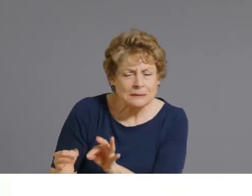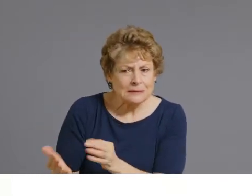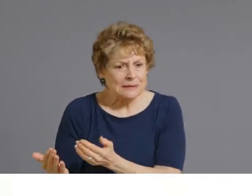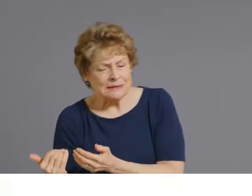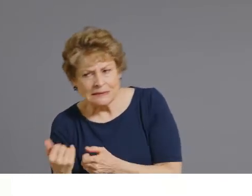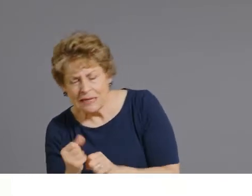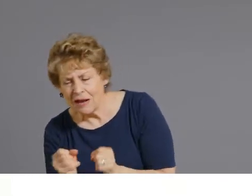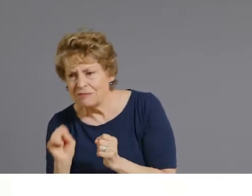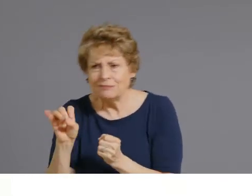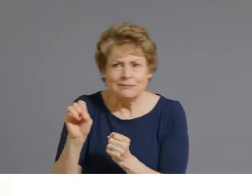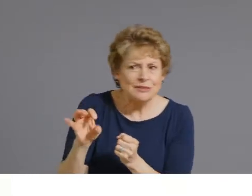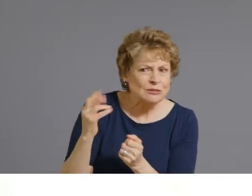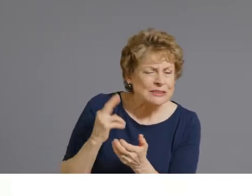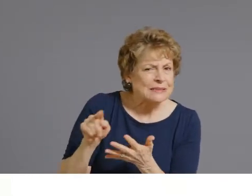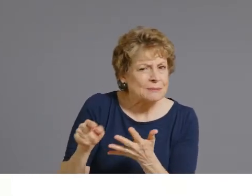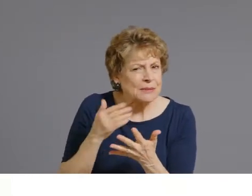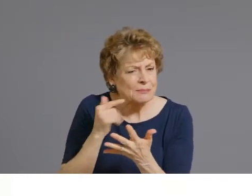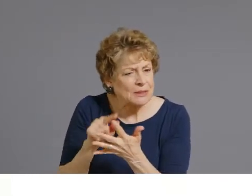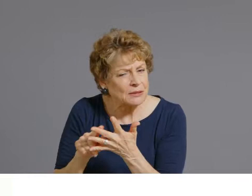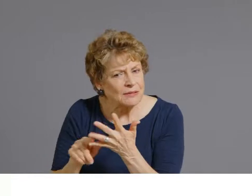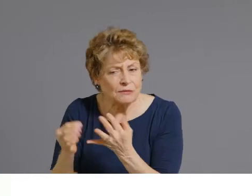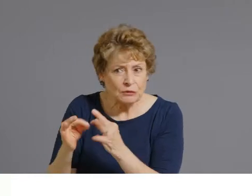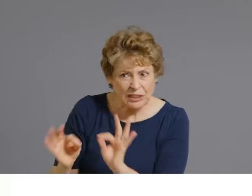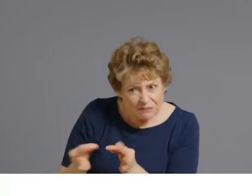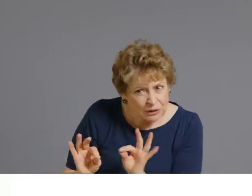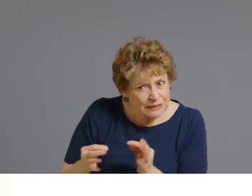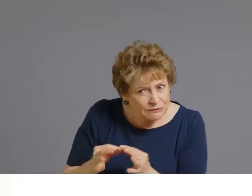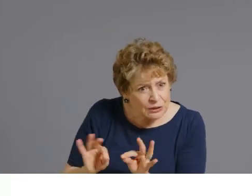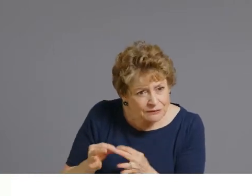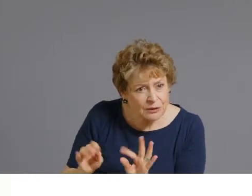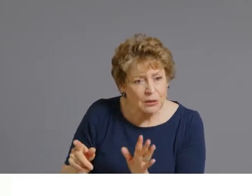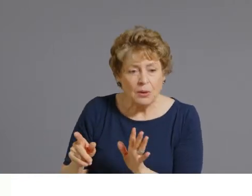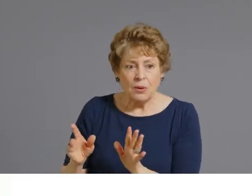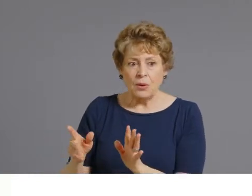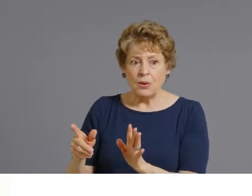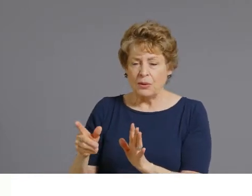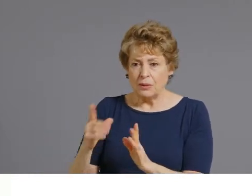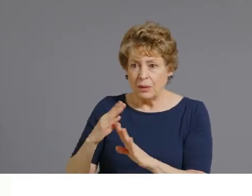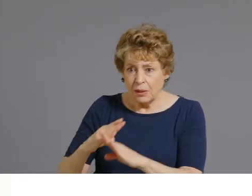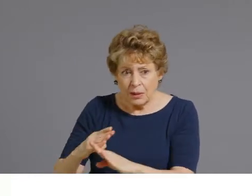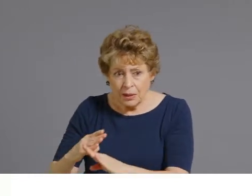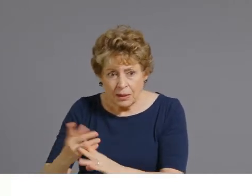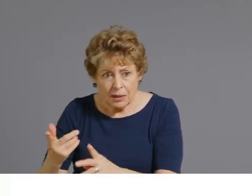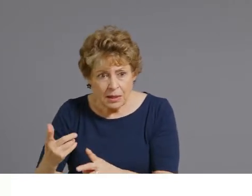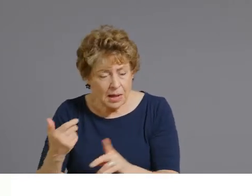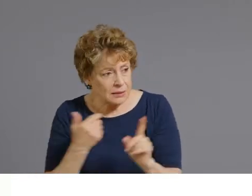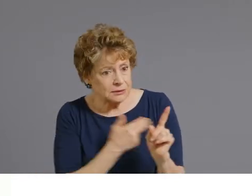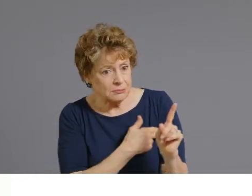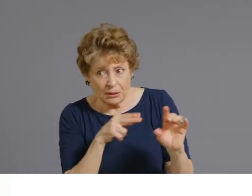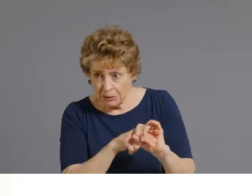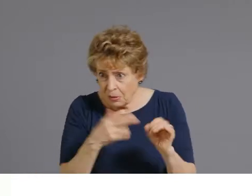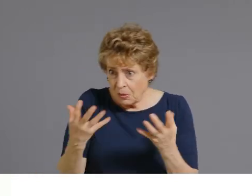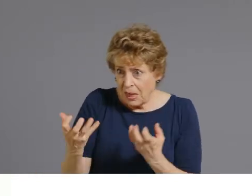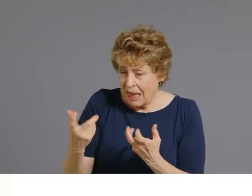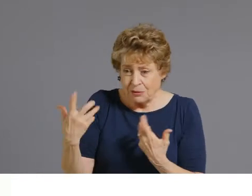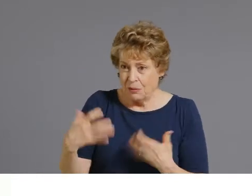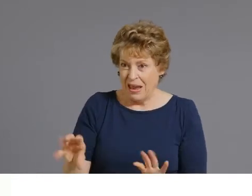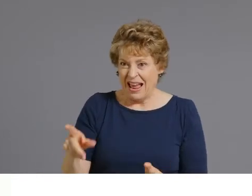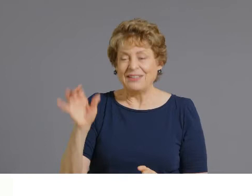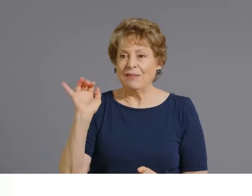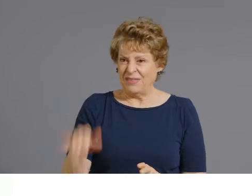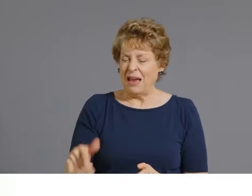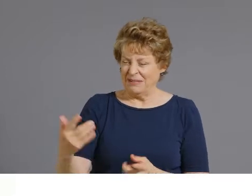they're free, and they're extremely effective in preventing hospitalization and death. And so using